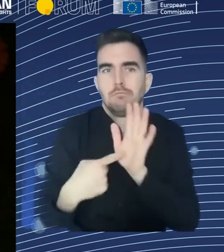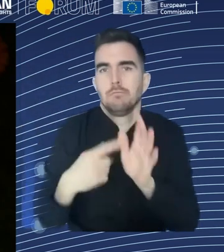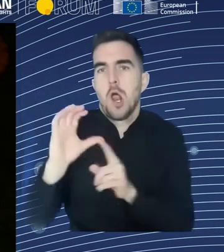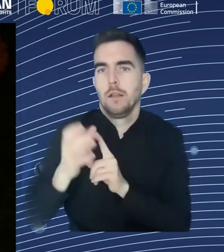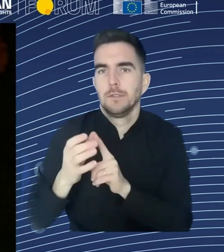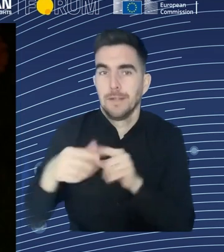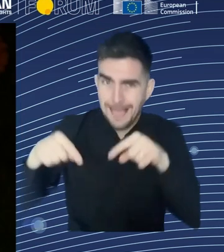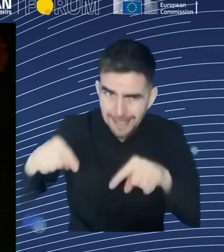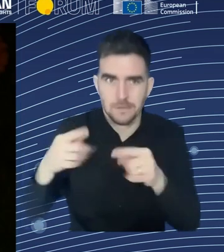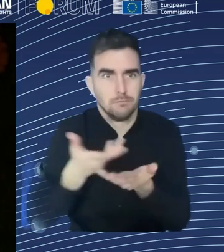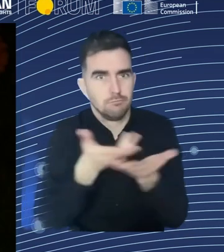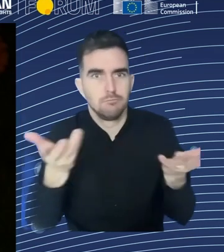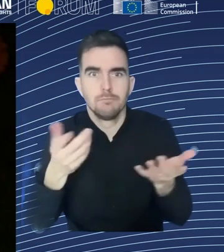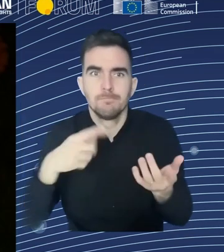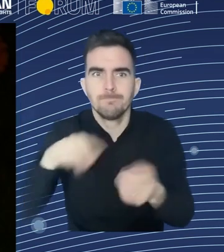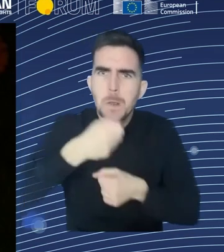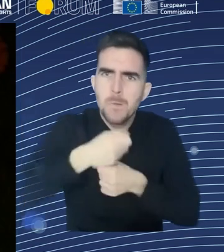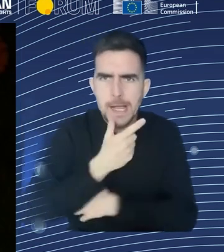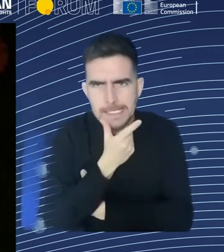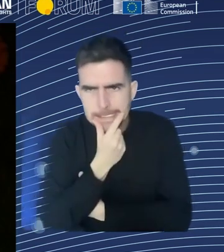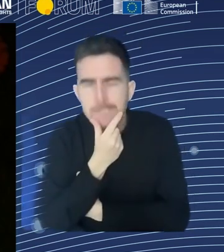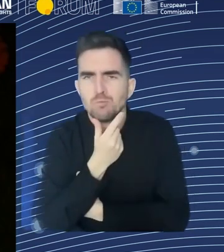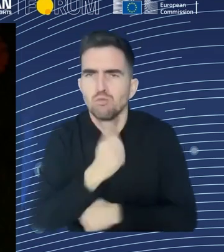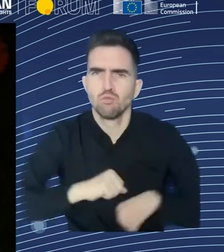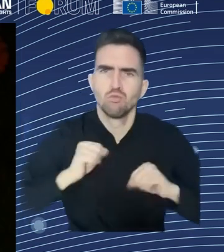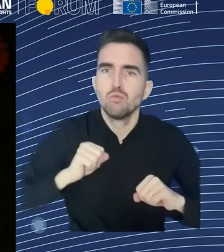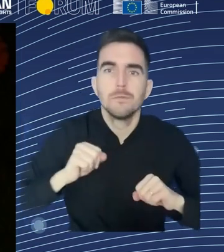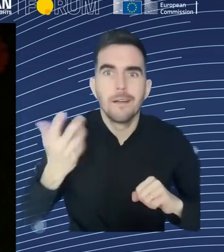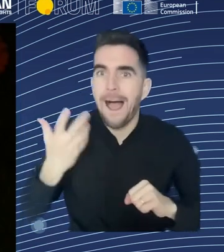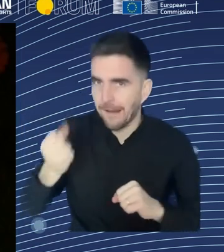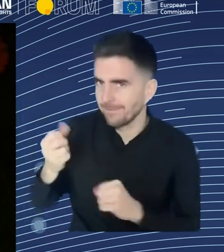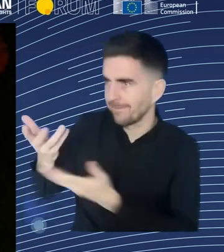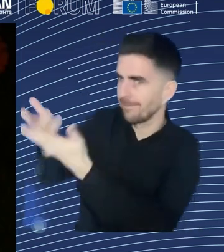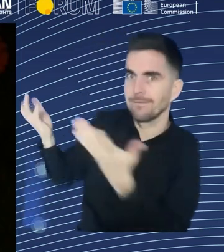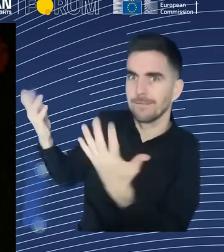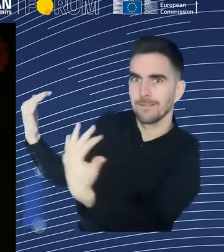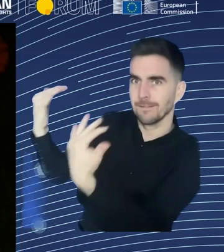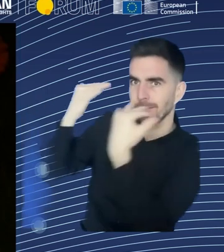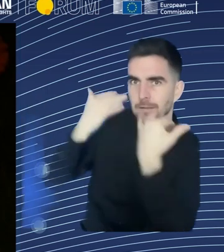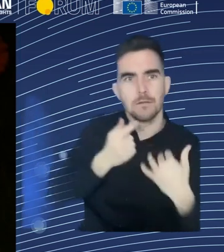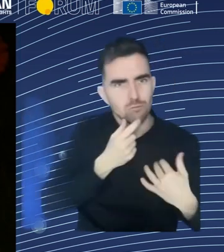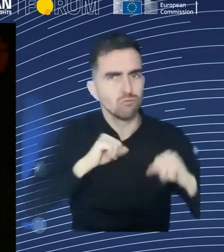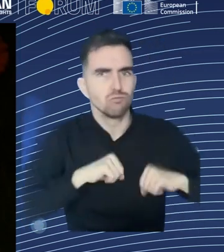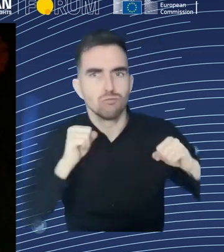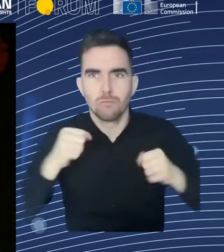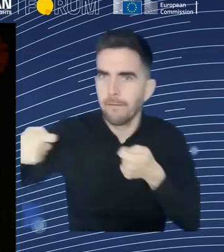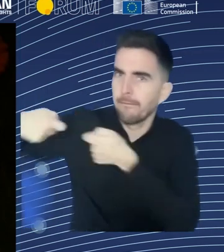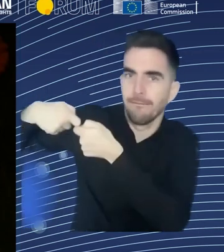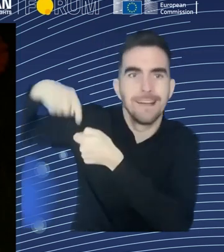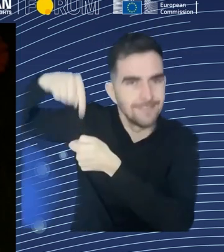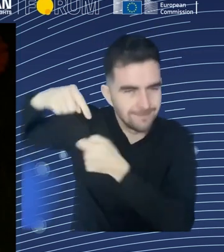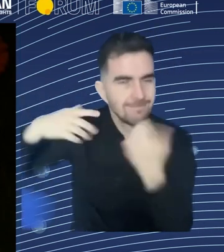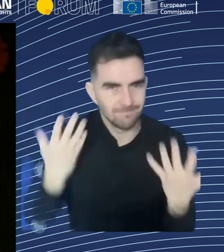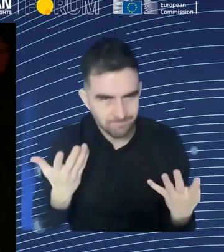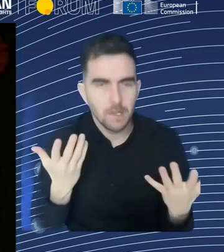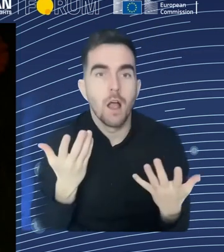for instance, now I can imagine, you know, also like the tech culture from, you know, your, from where you come from today, you know, this kind